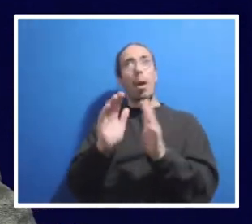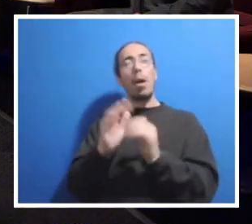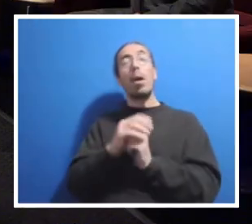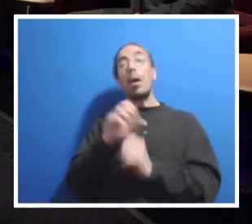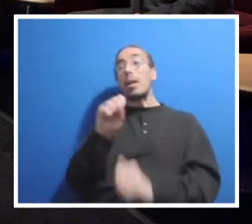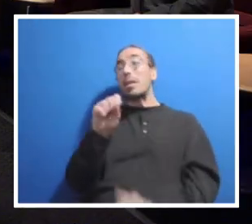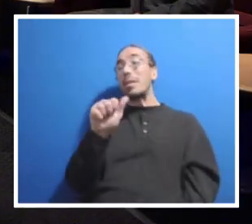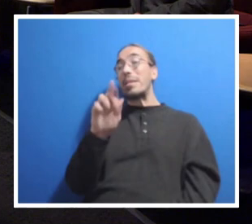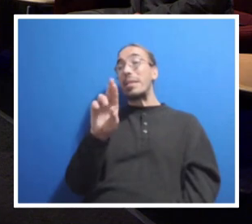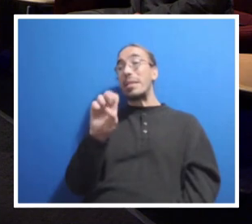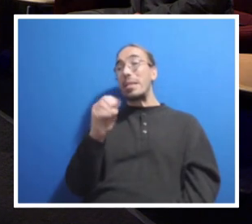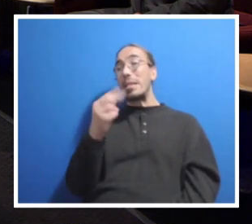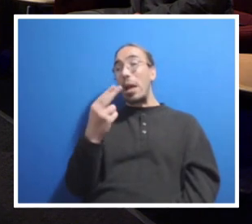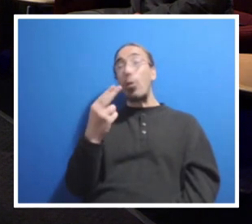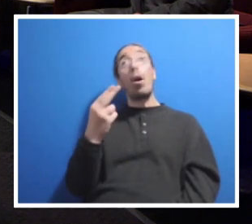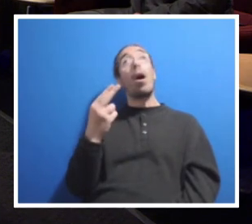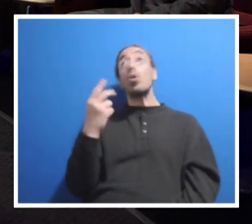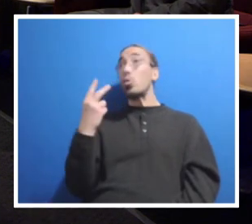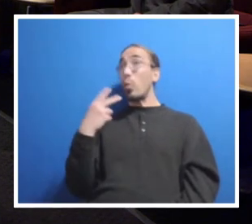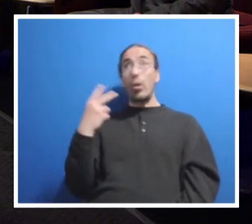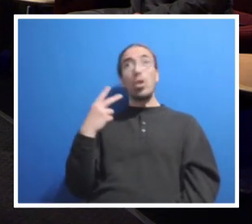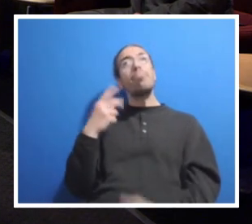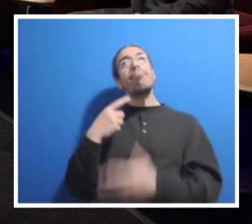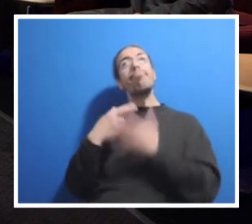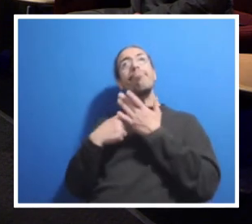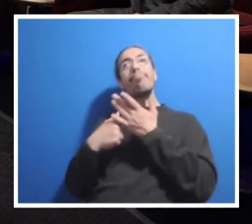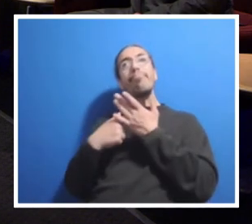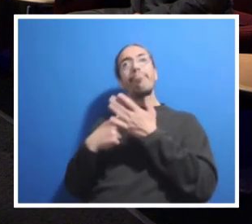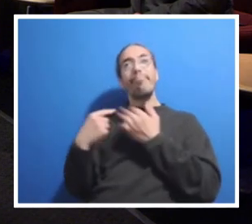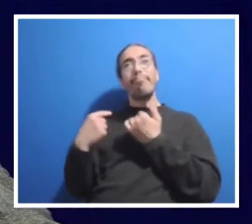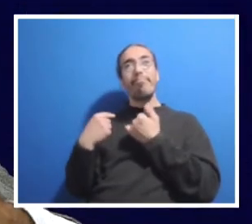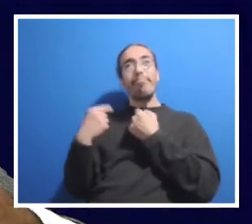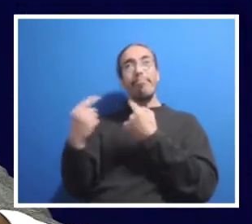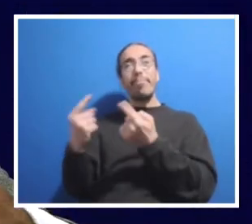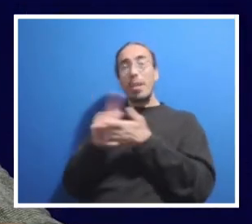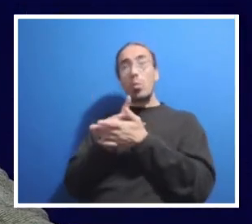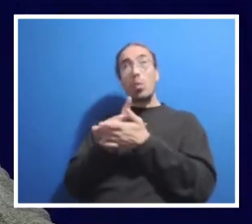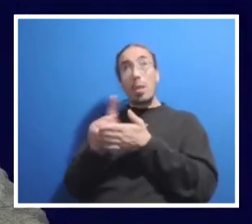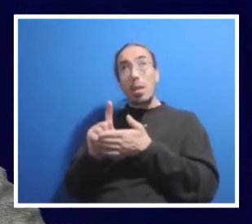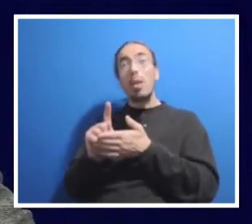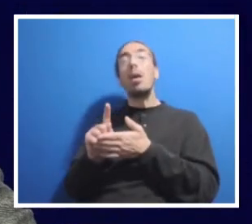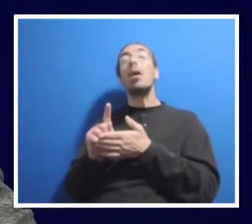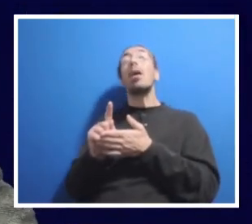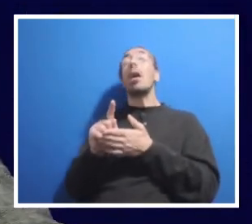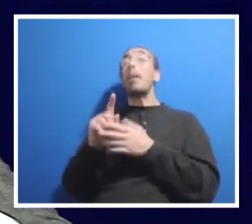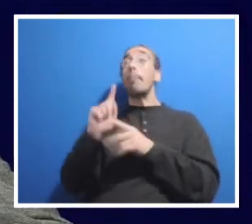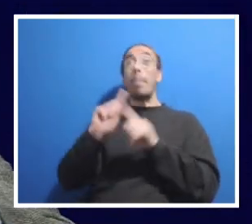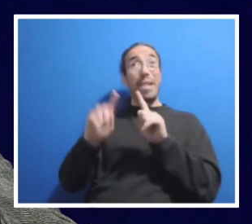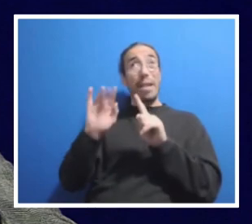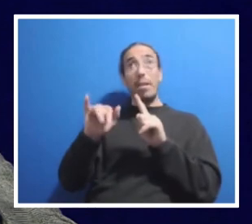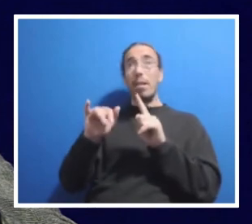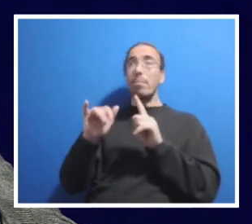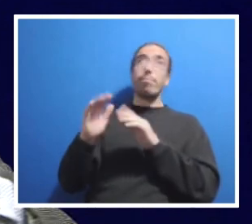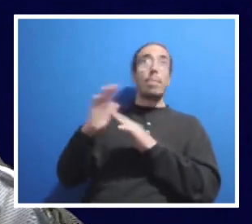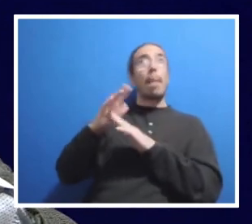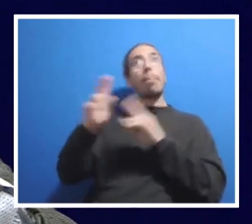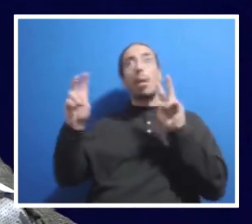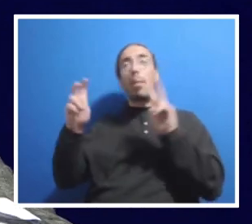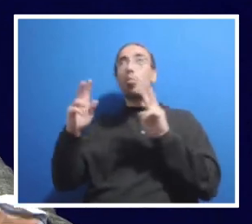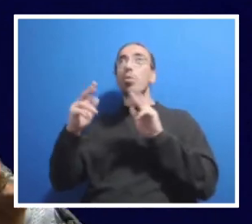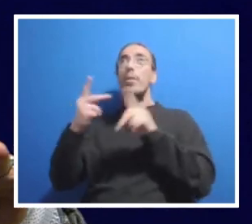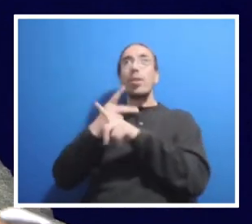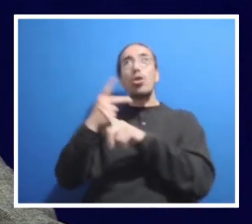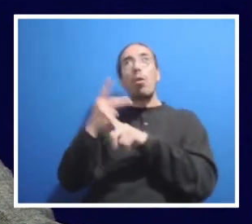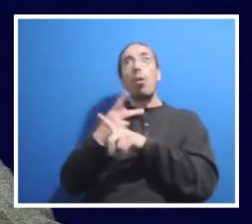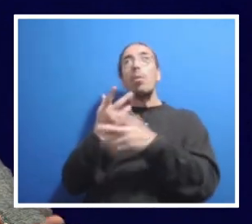conversation this week. It's very much on the list of topics that we need to figure out. But like I said, my preference is